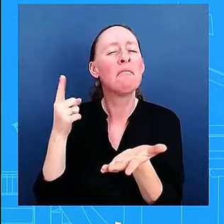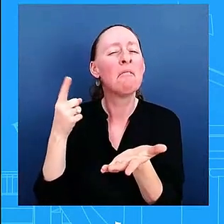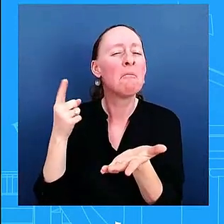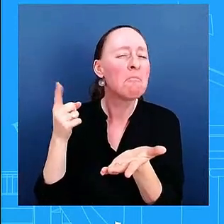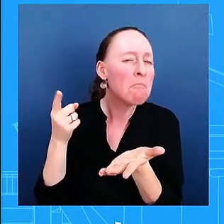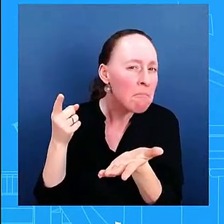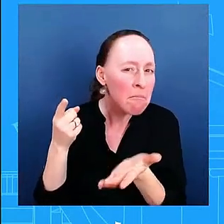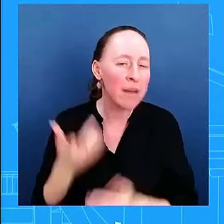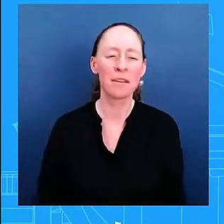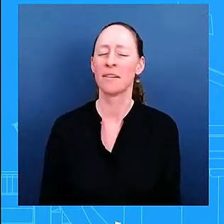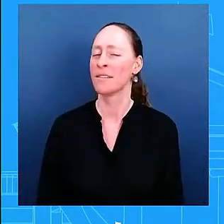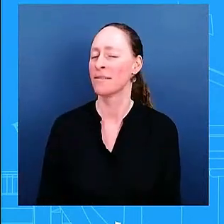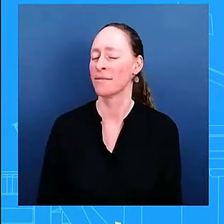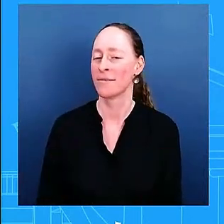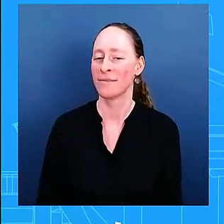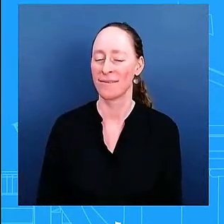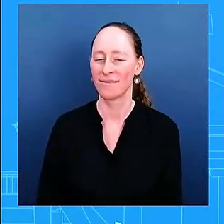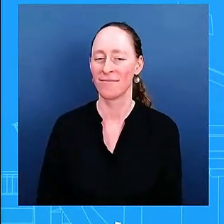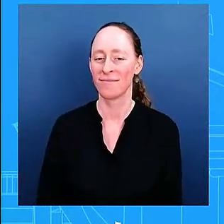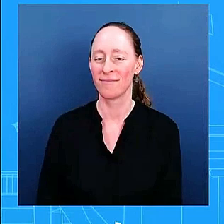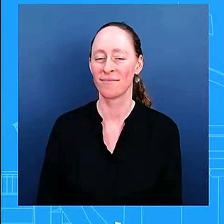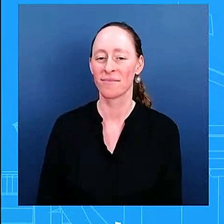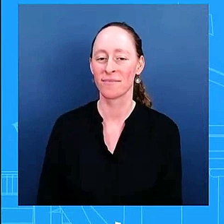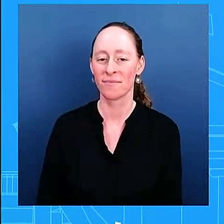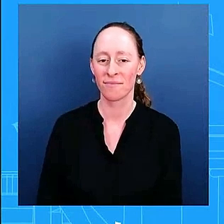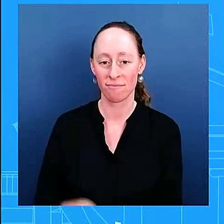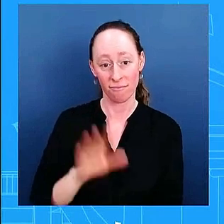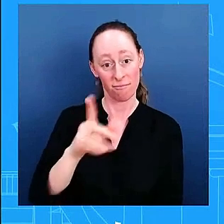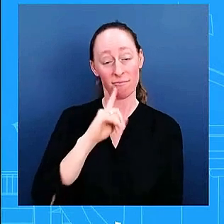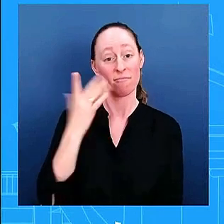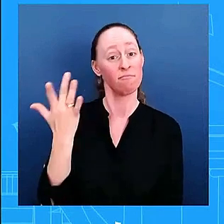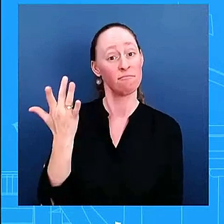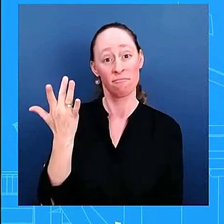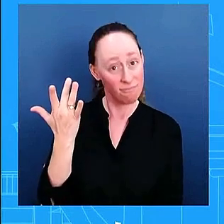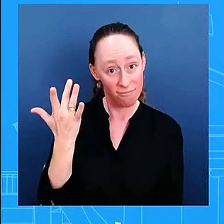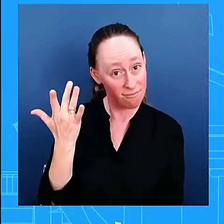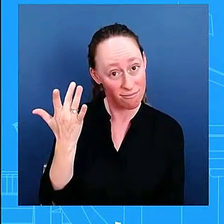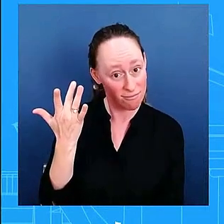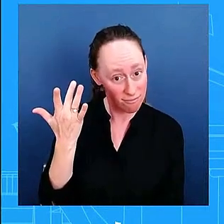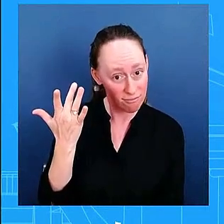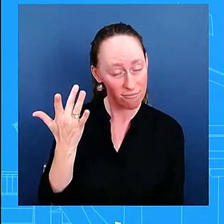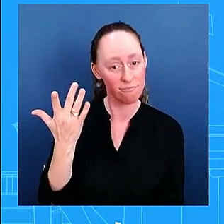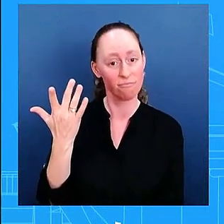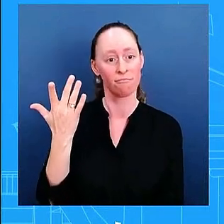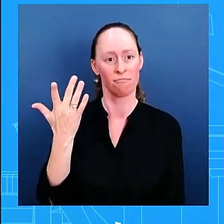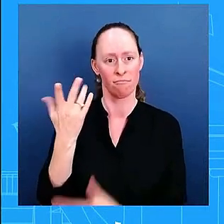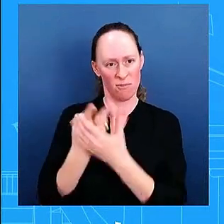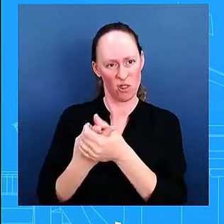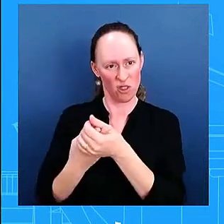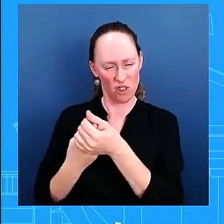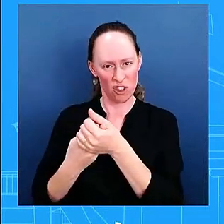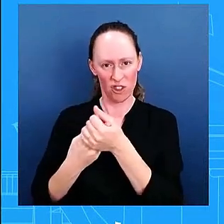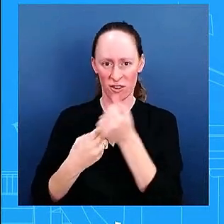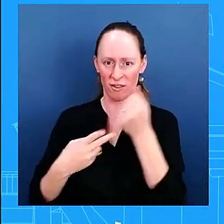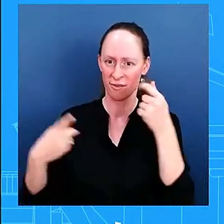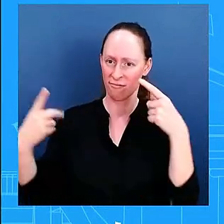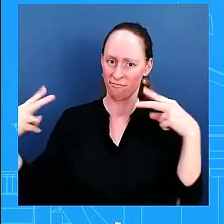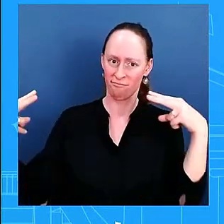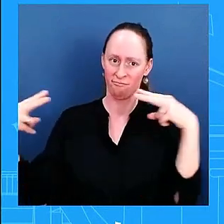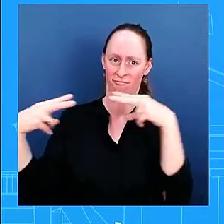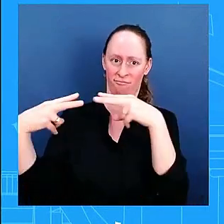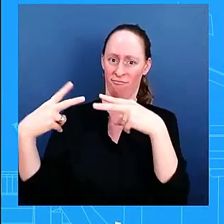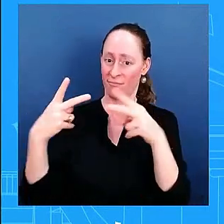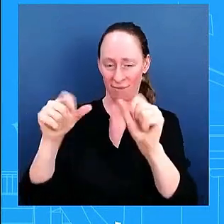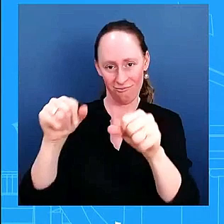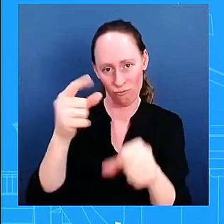commitment uh that both of them have had uh the president and senator sanders you are correct he is going to be traveling when uh to